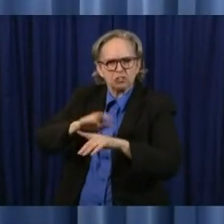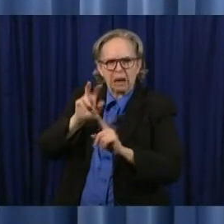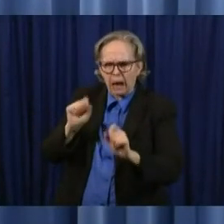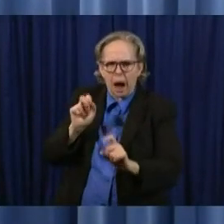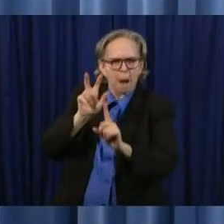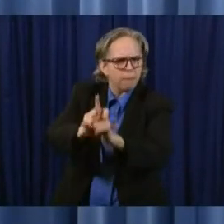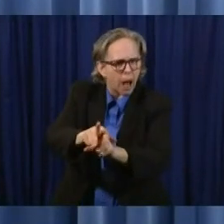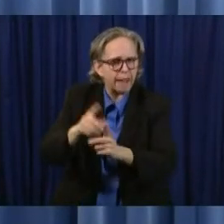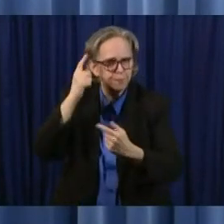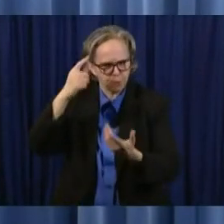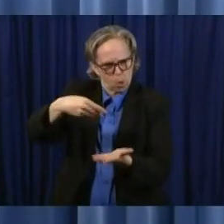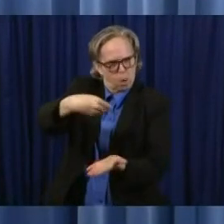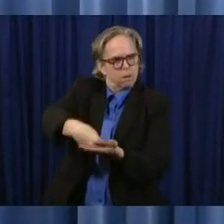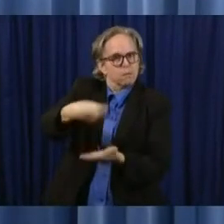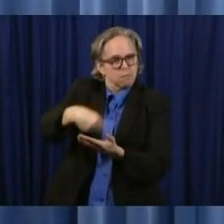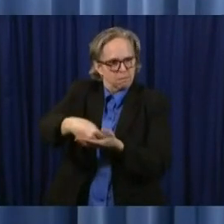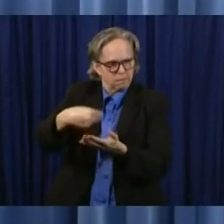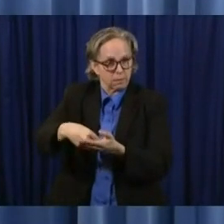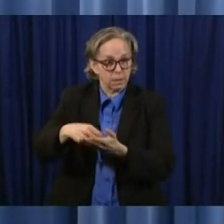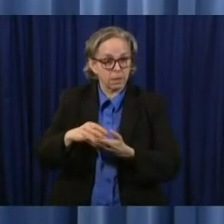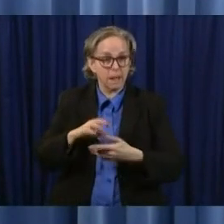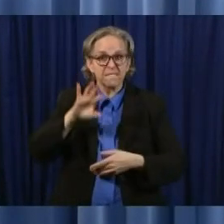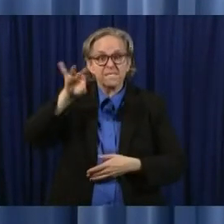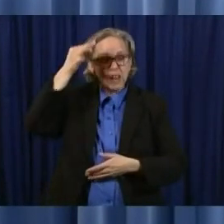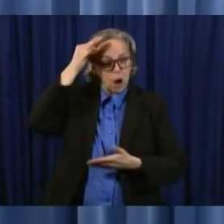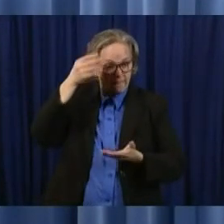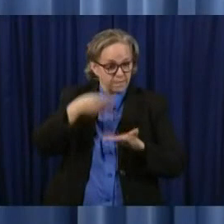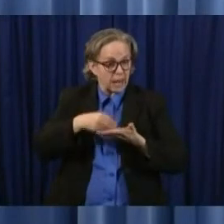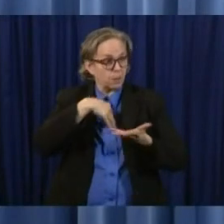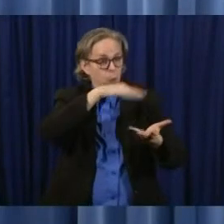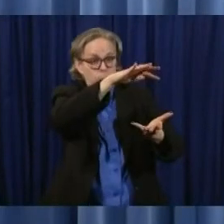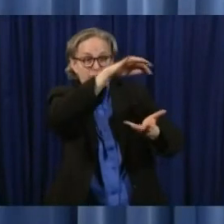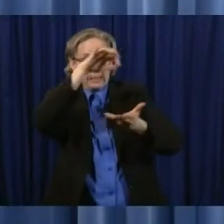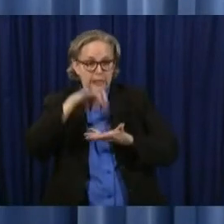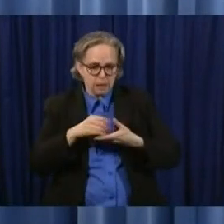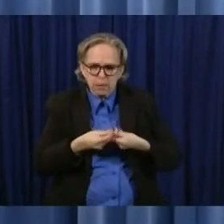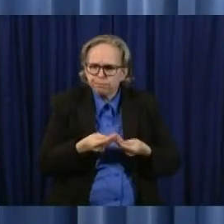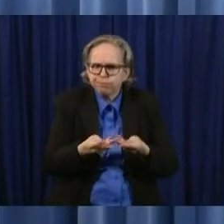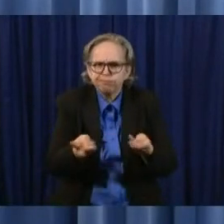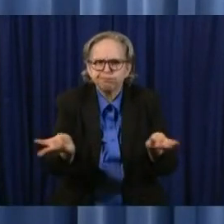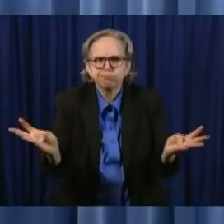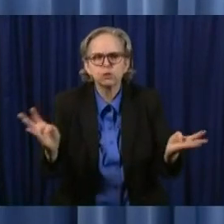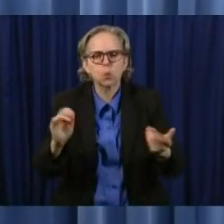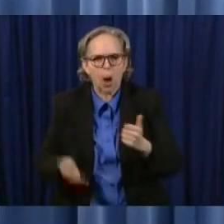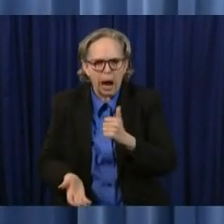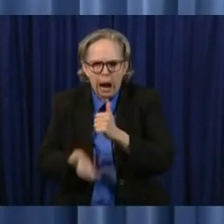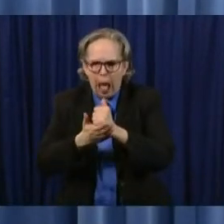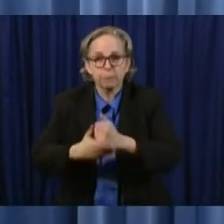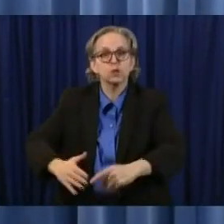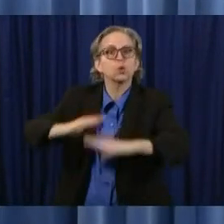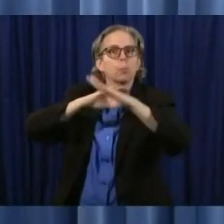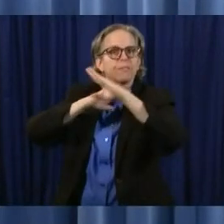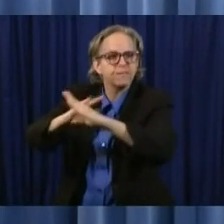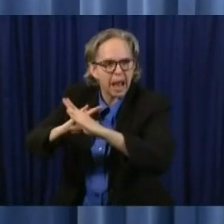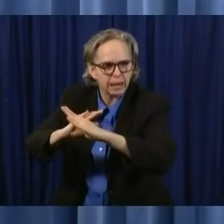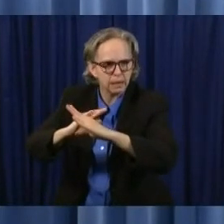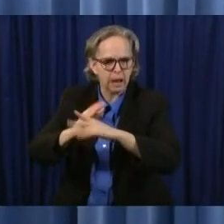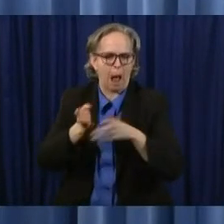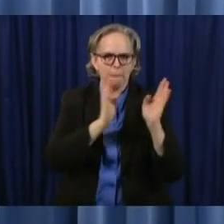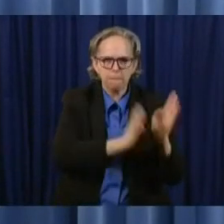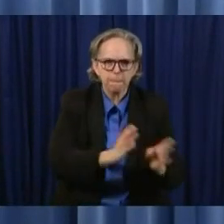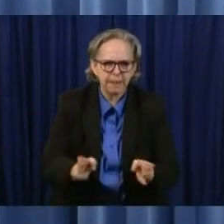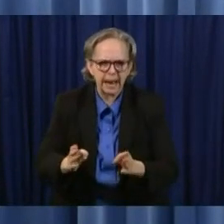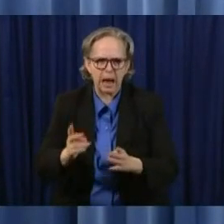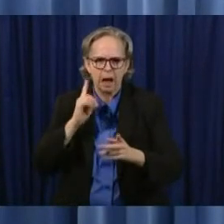federal funding agencies will be able to take measures to help prevent prepare for and respond to the spread of COVID-19